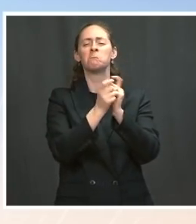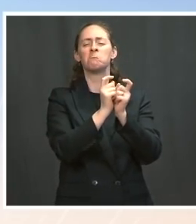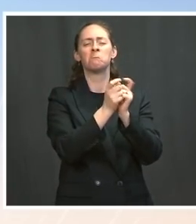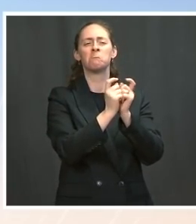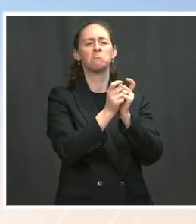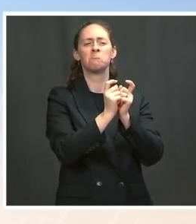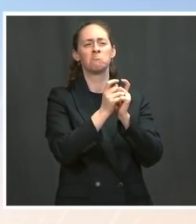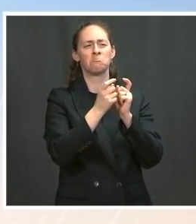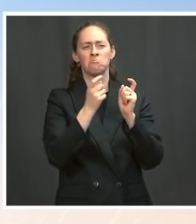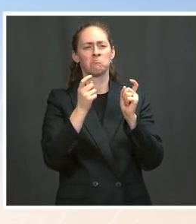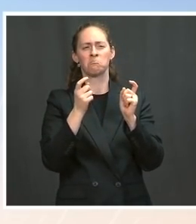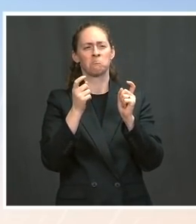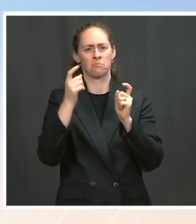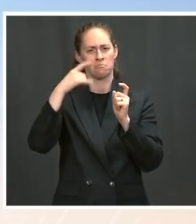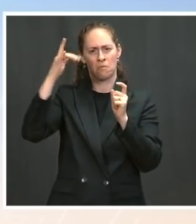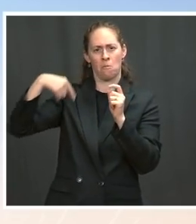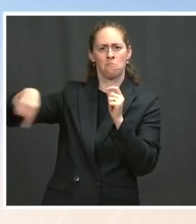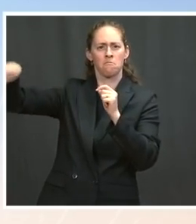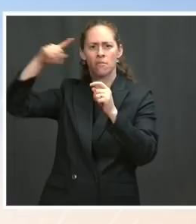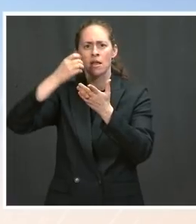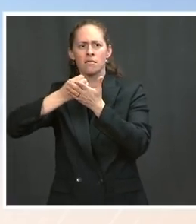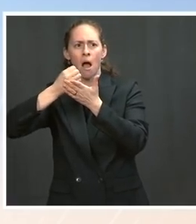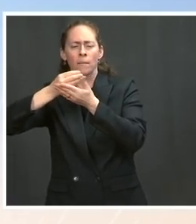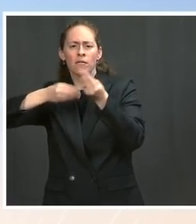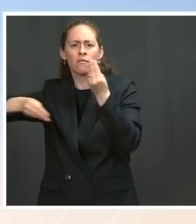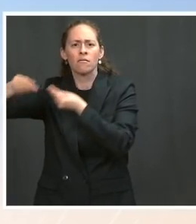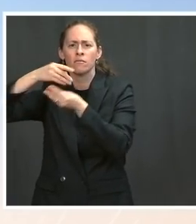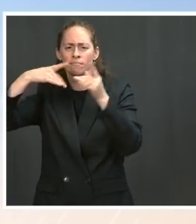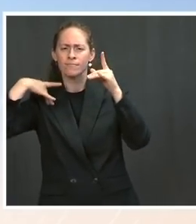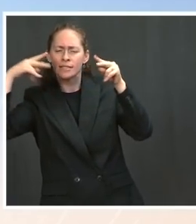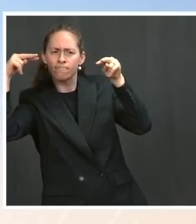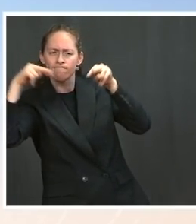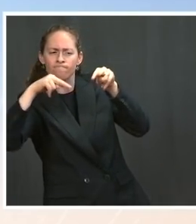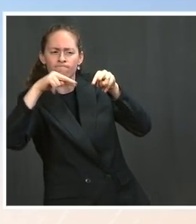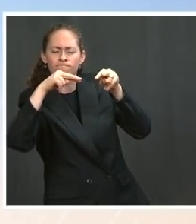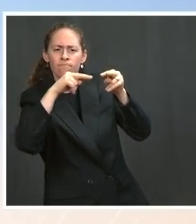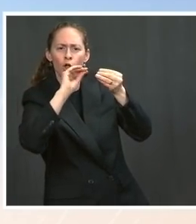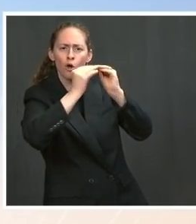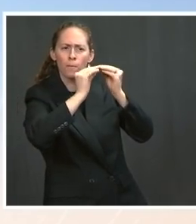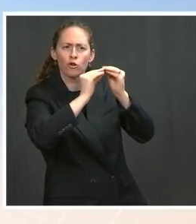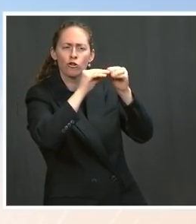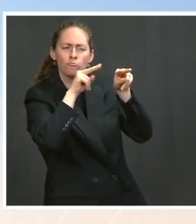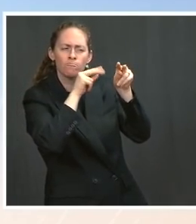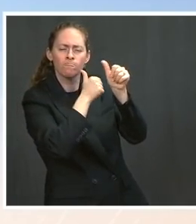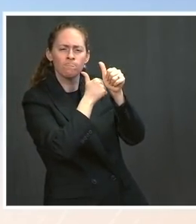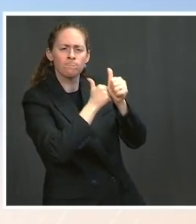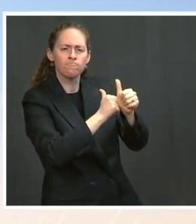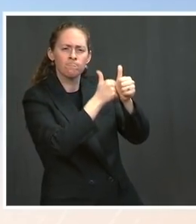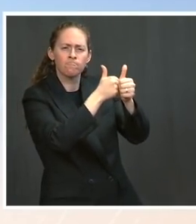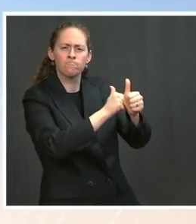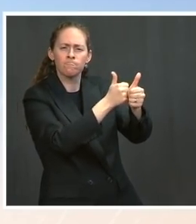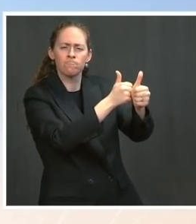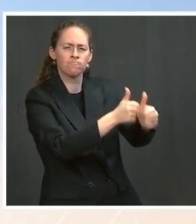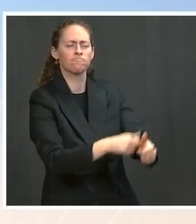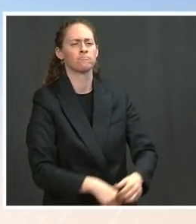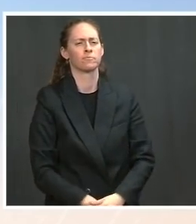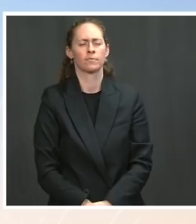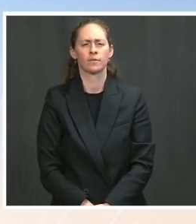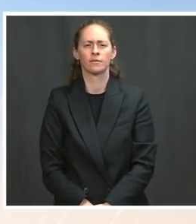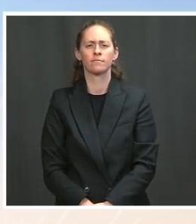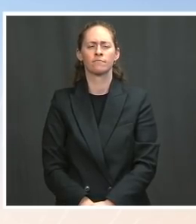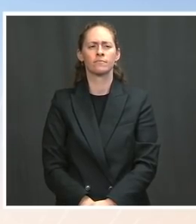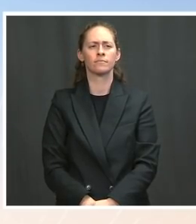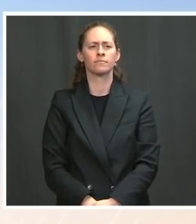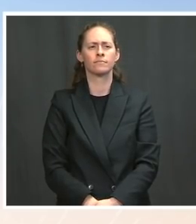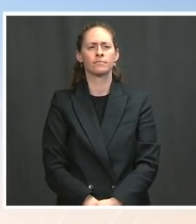very closely. As my colleagues have said, the CEA put out a blog post on this.